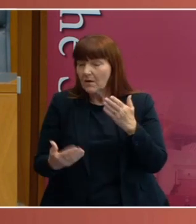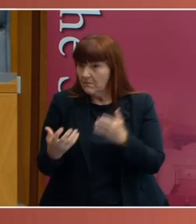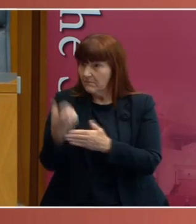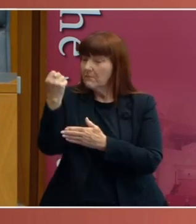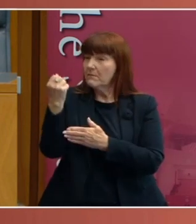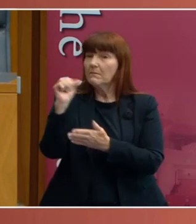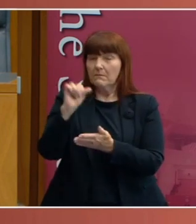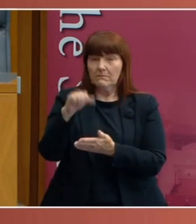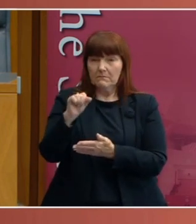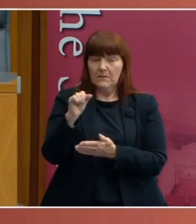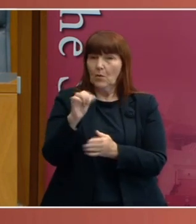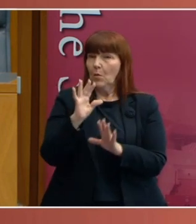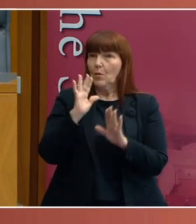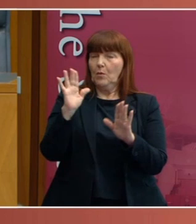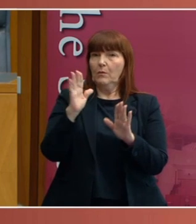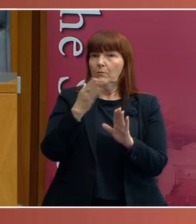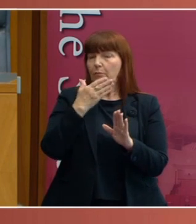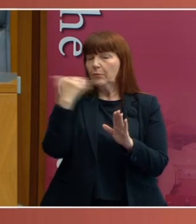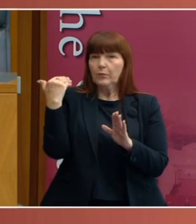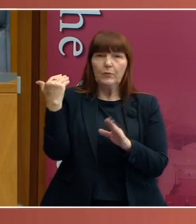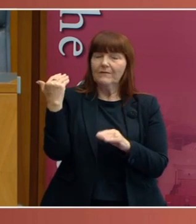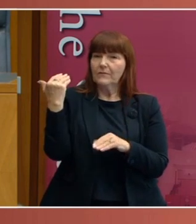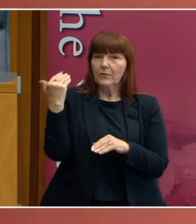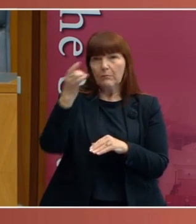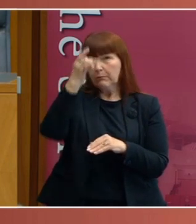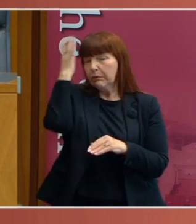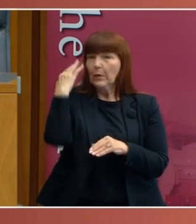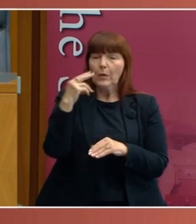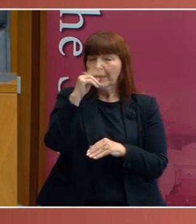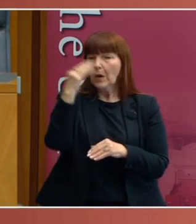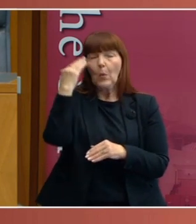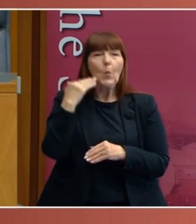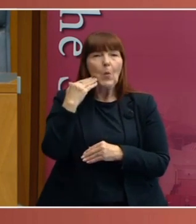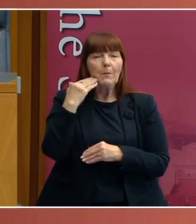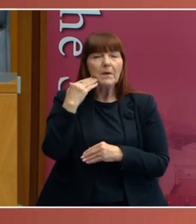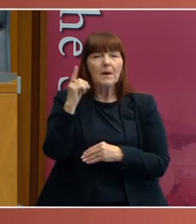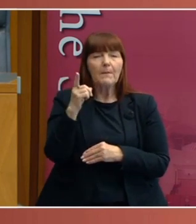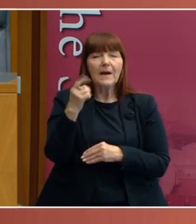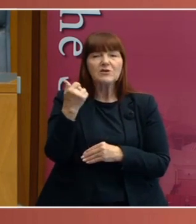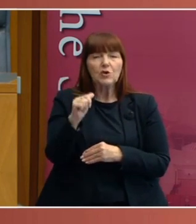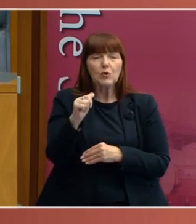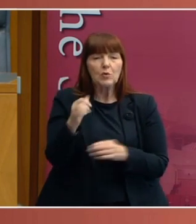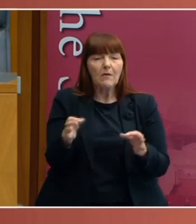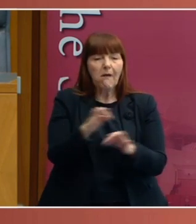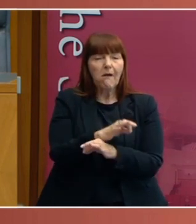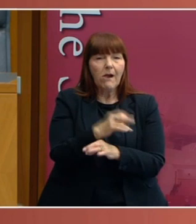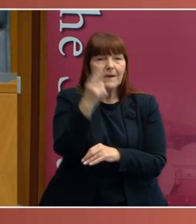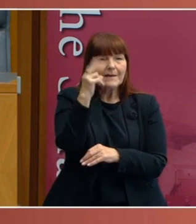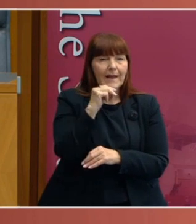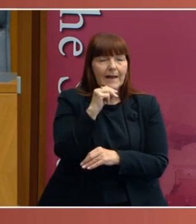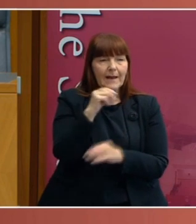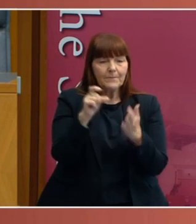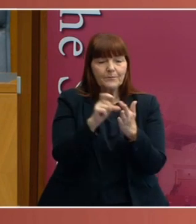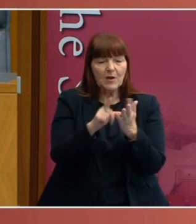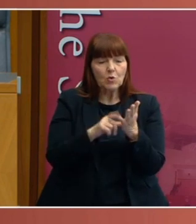remarkably beautiful young blonde woman who used the alias of Dulcie Johnson, amongst others.